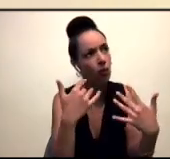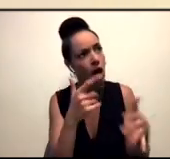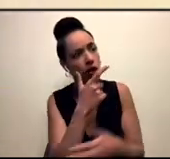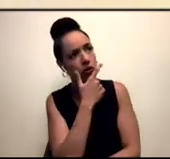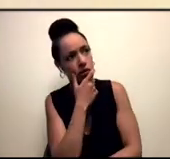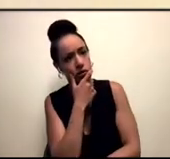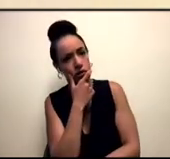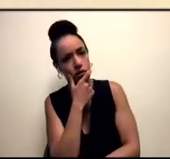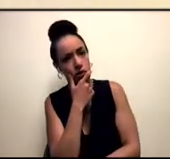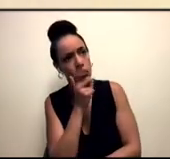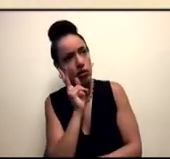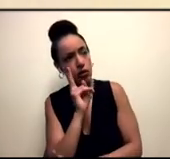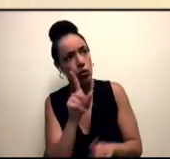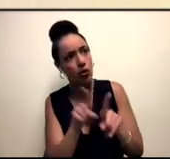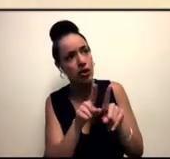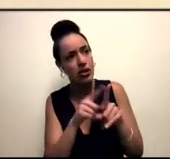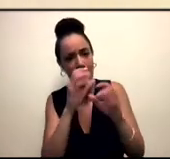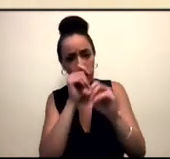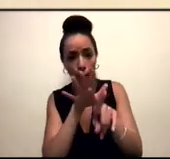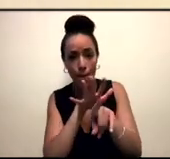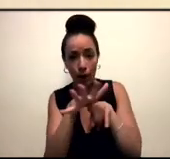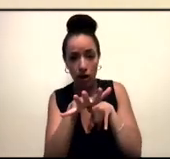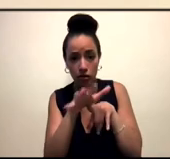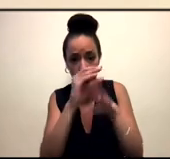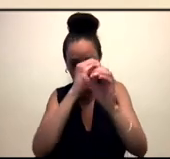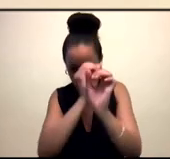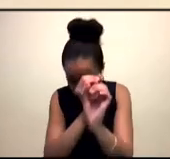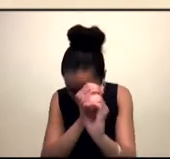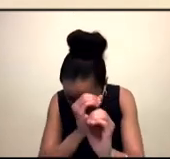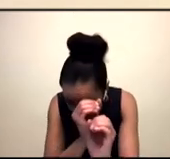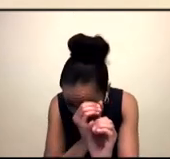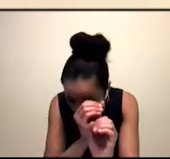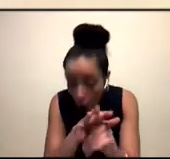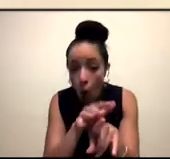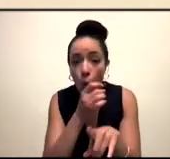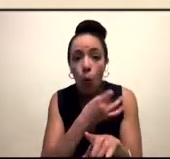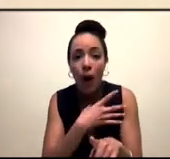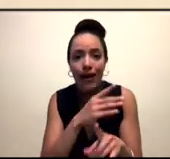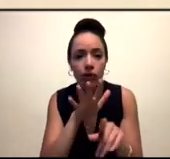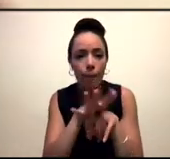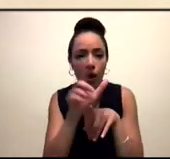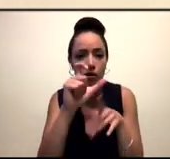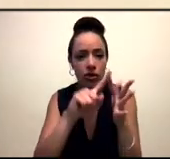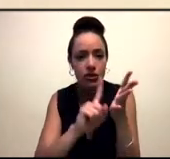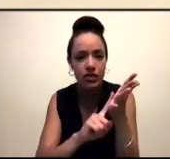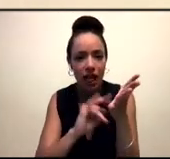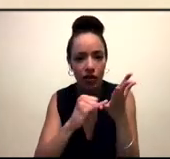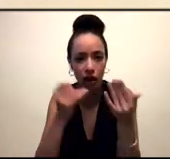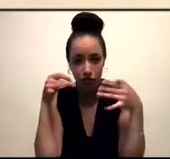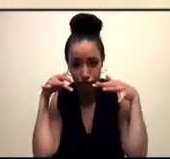cells might flock to a wound to try to heal it, or at least to like, make it visible.